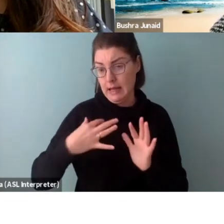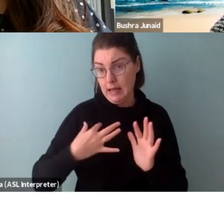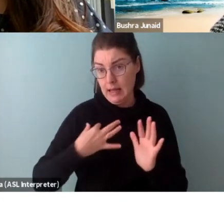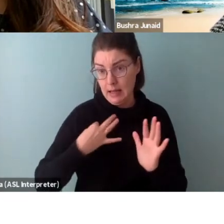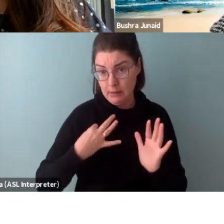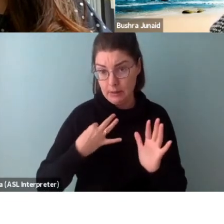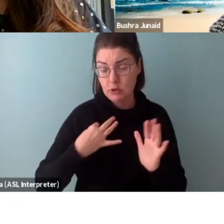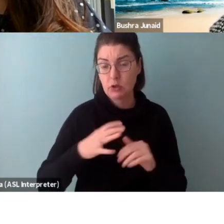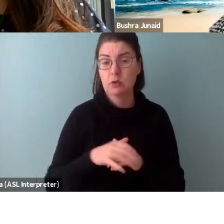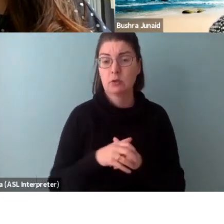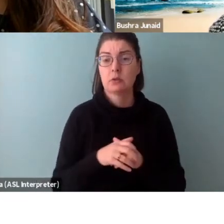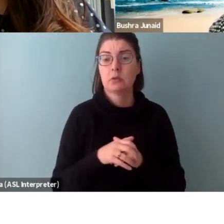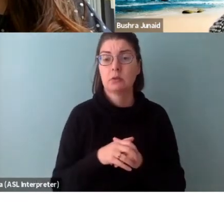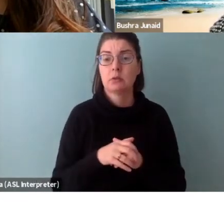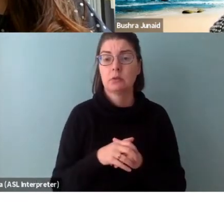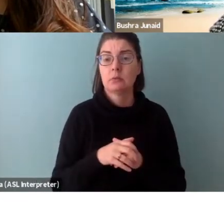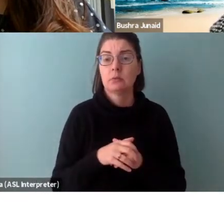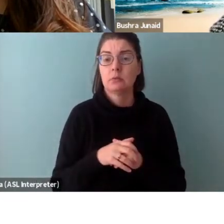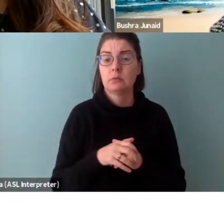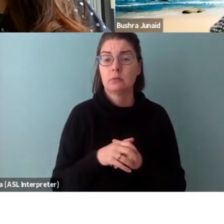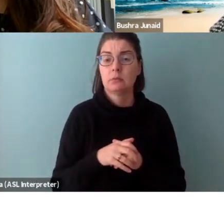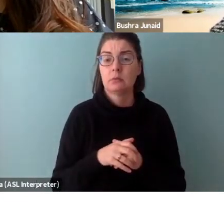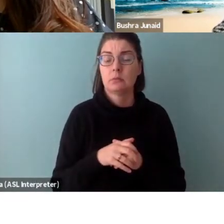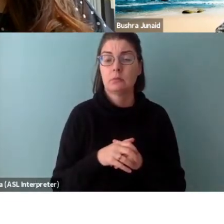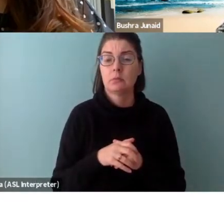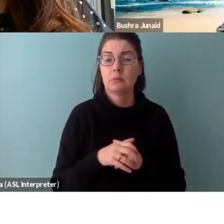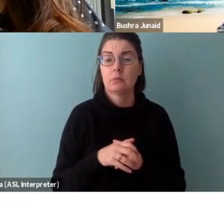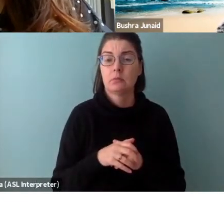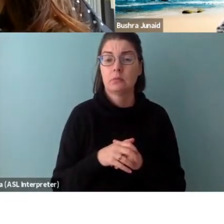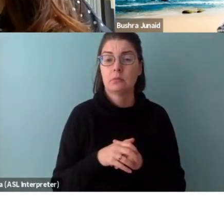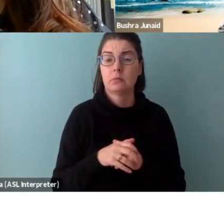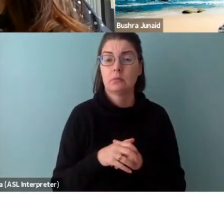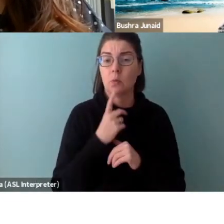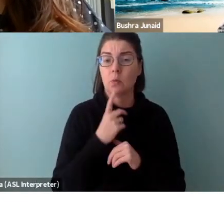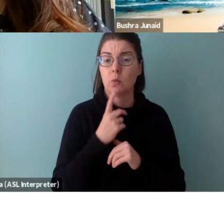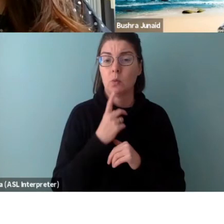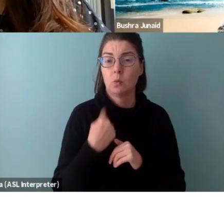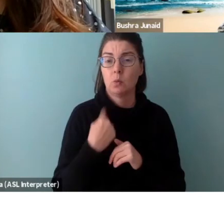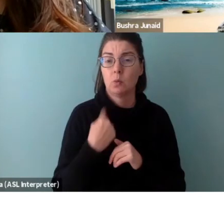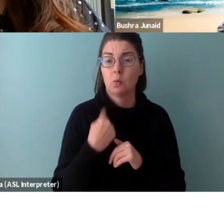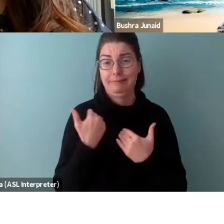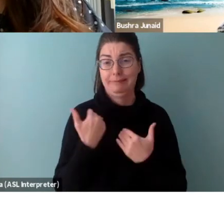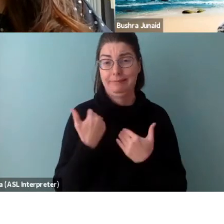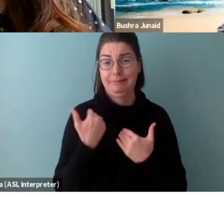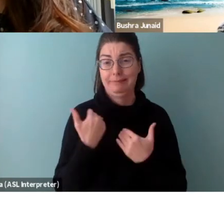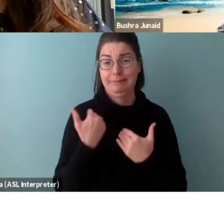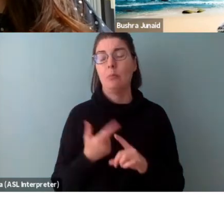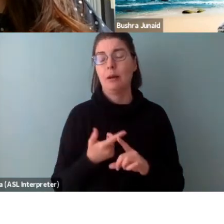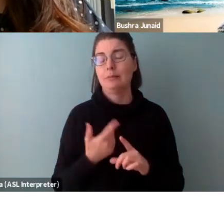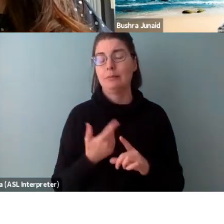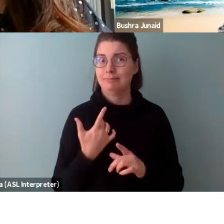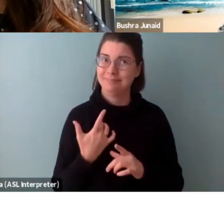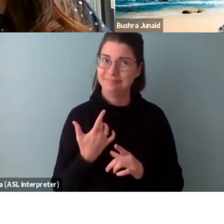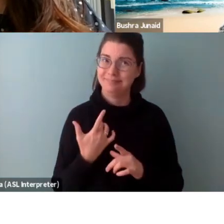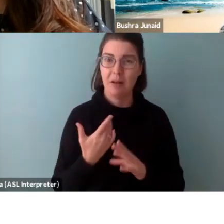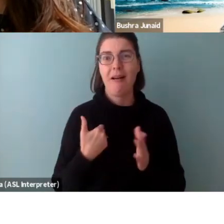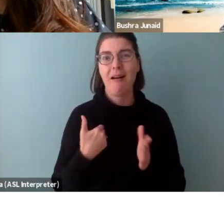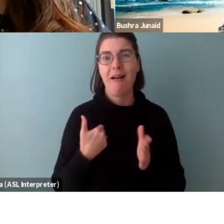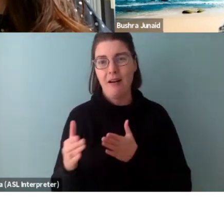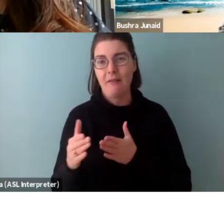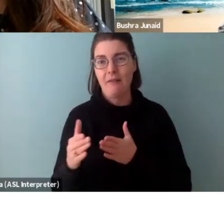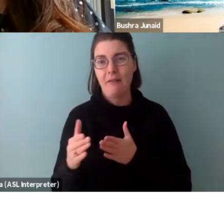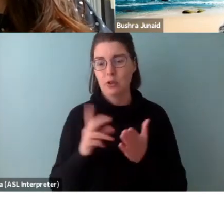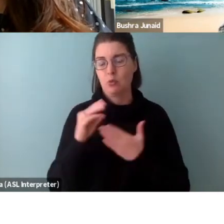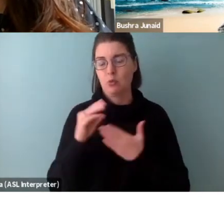we're also, you know, or I know we're a little bit restricted now, but often program officers are